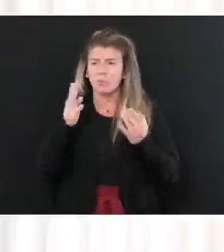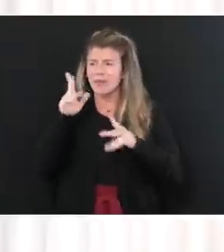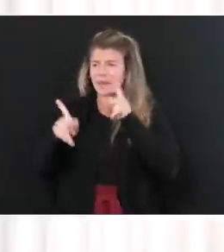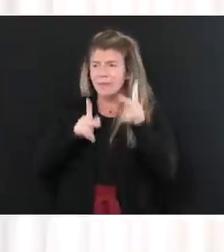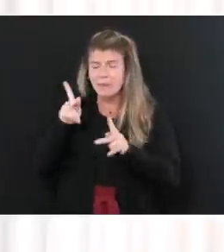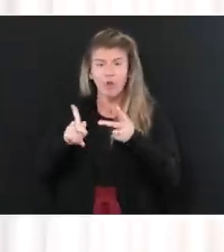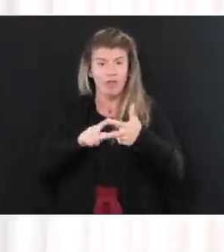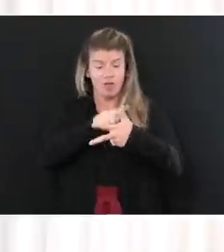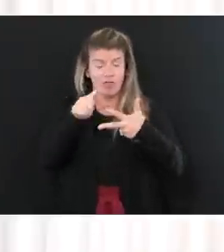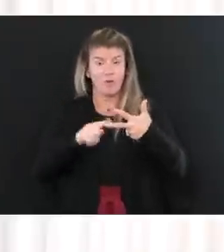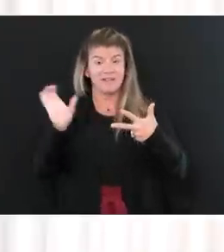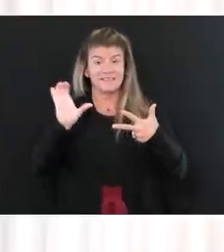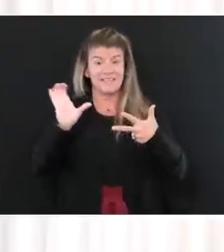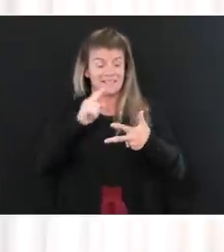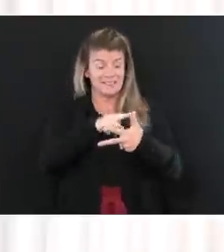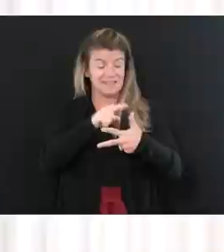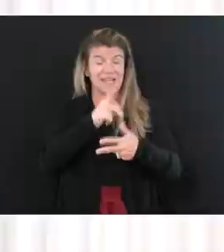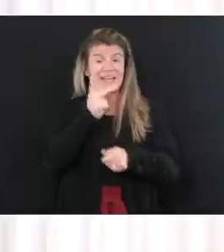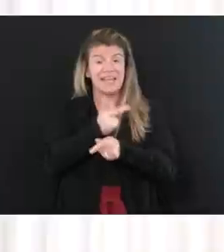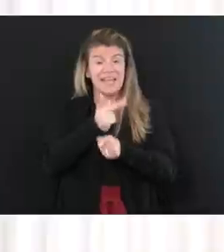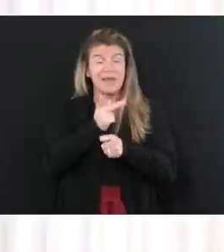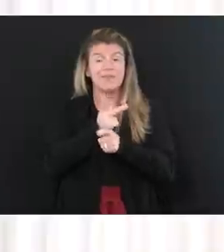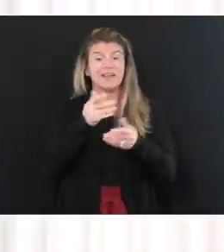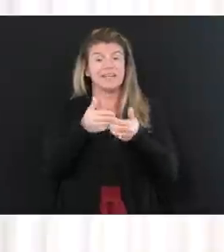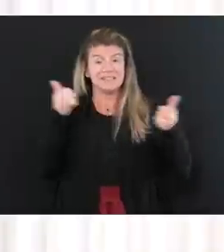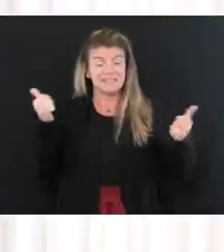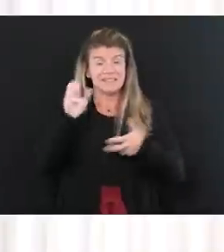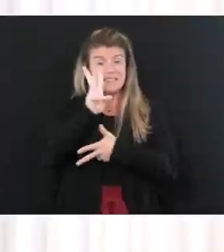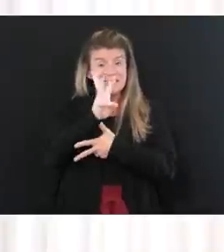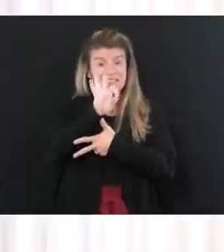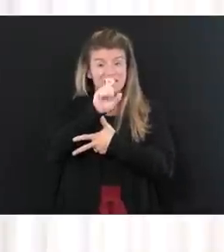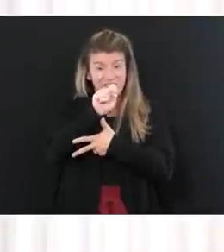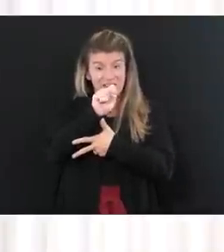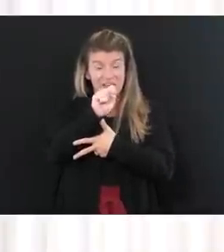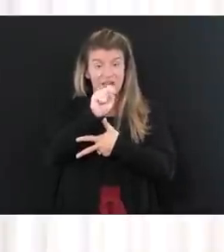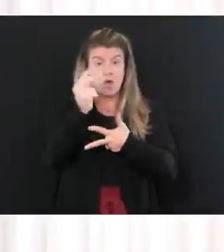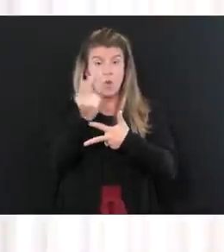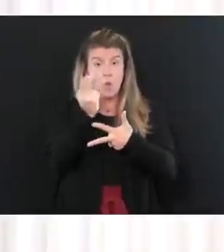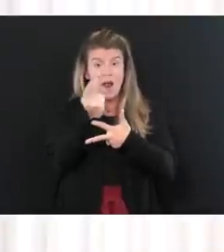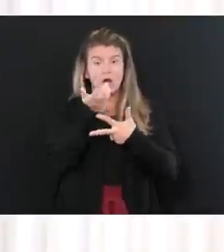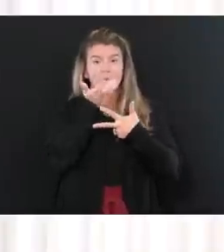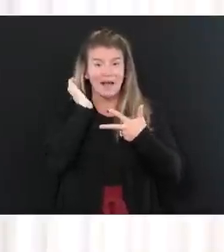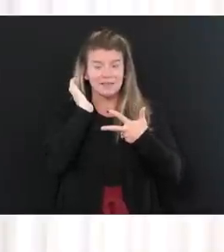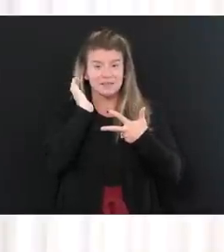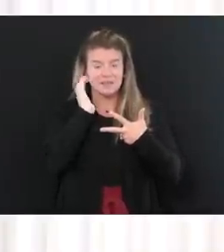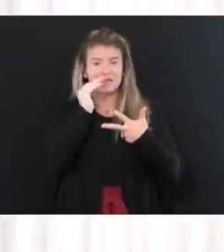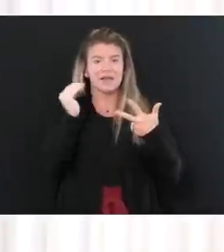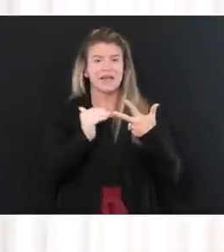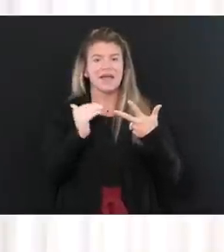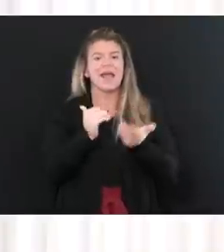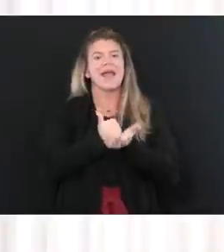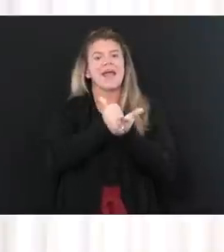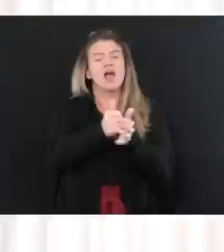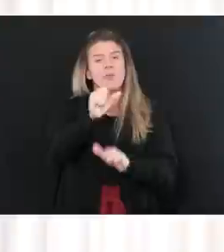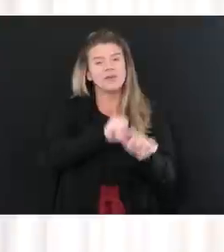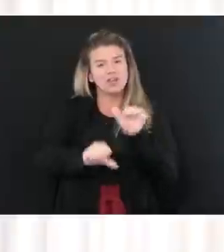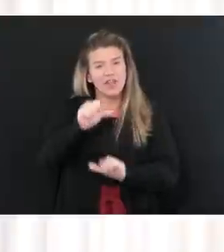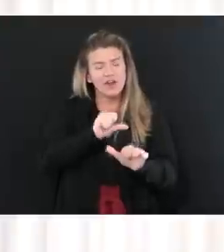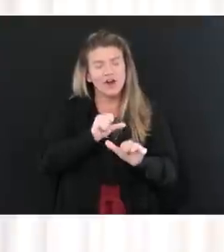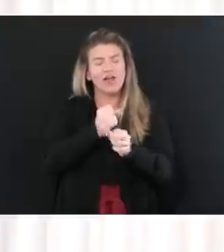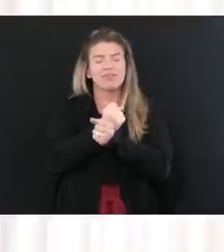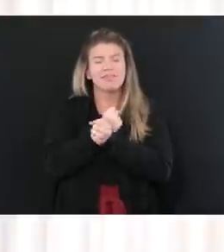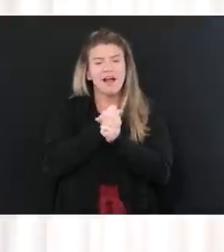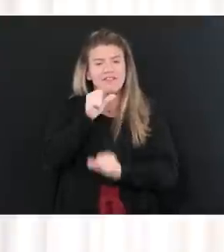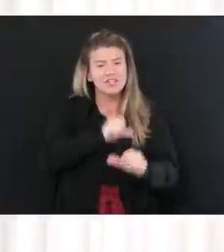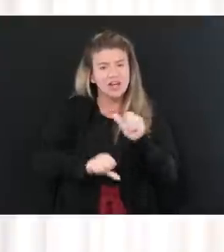physical distance six feet or more, wear your mask, wear your mask, help each other, love each other, help West